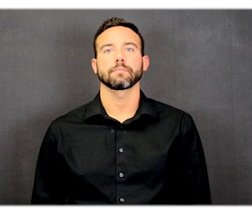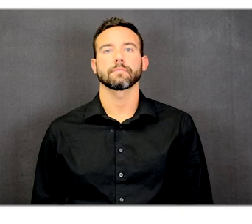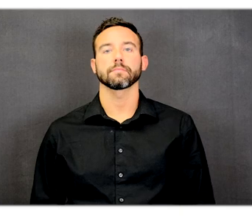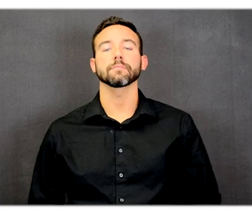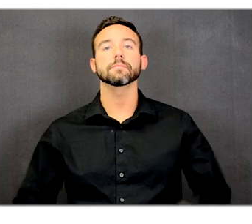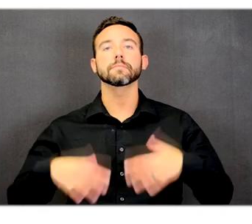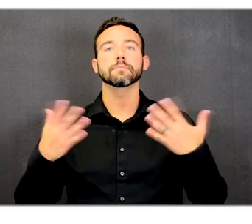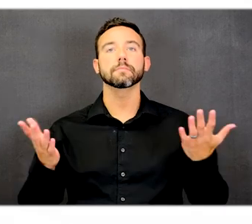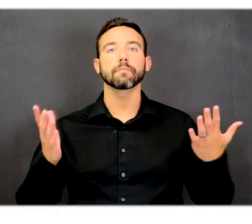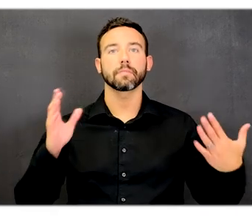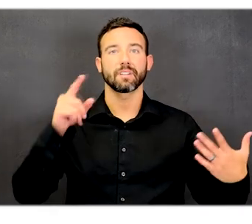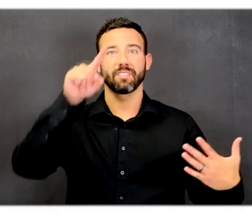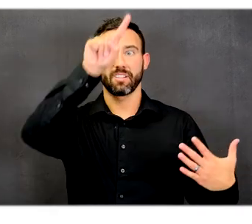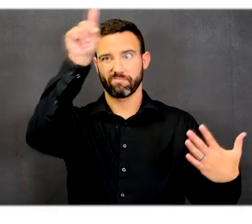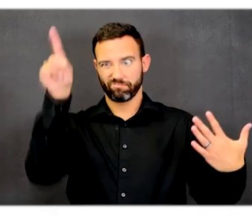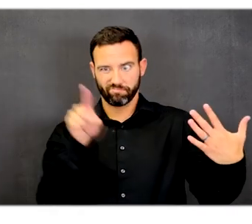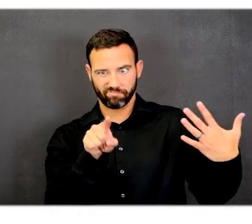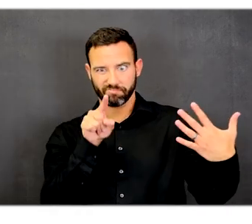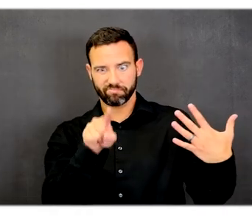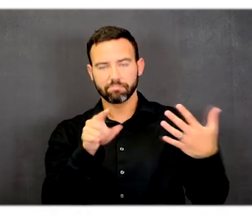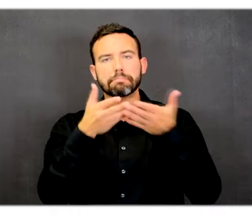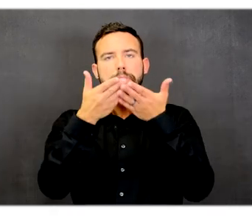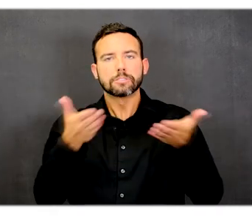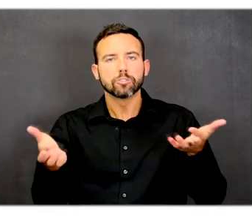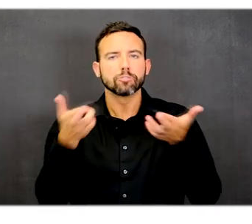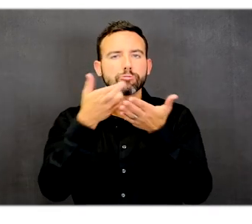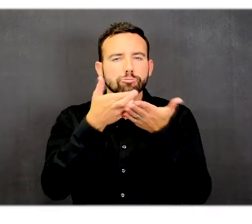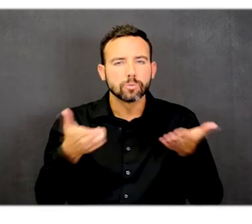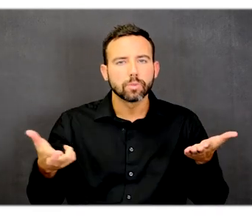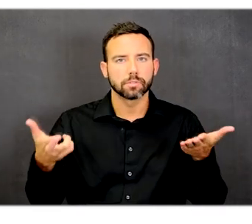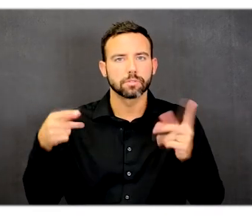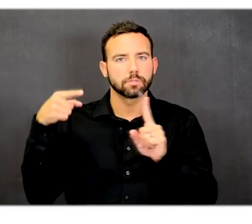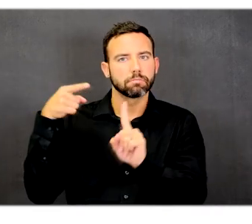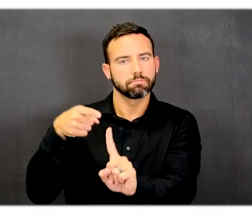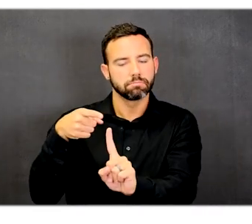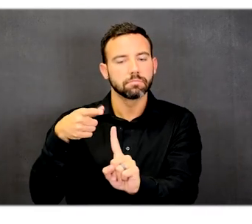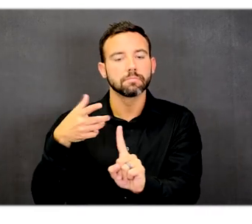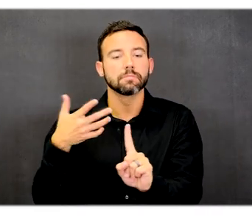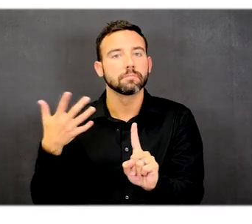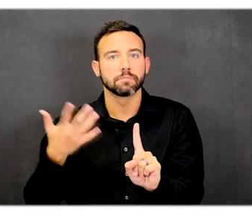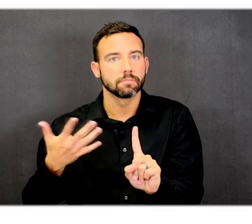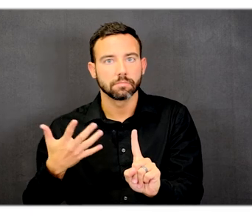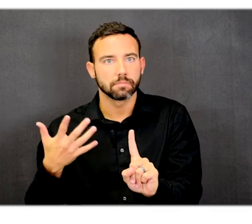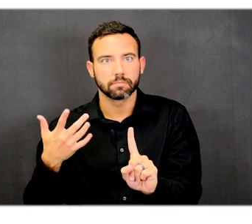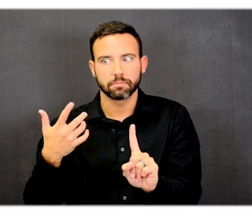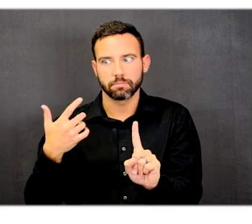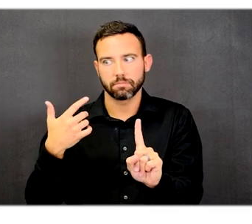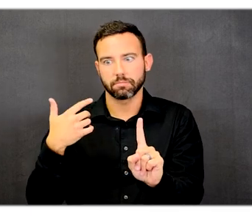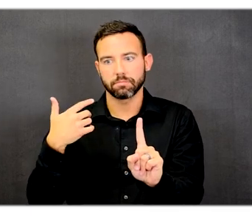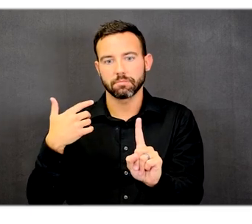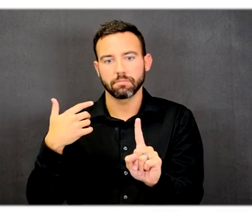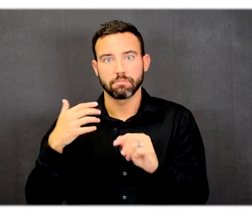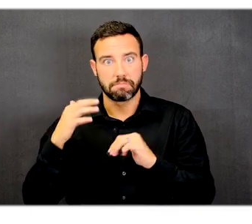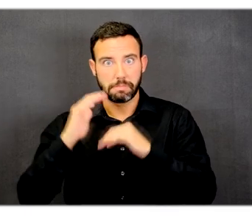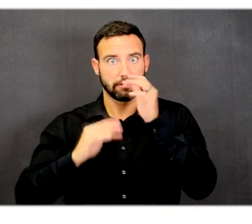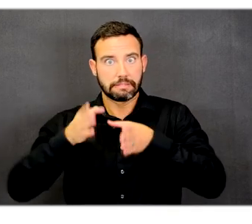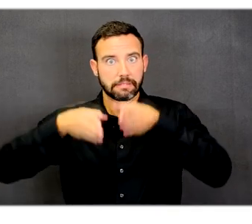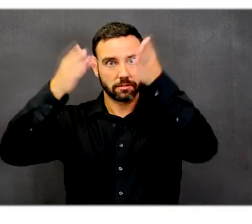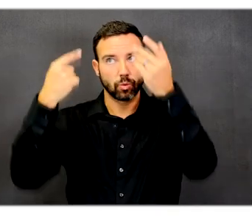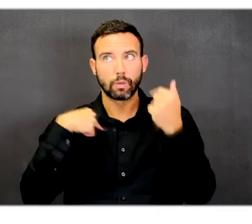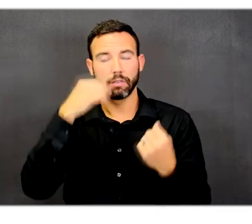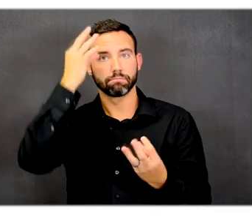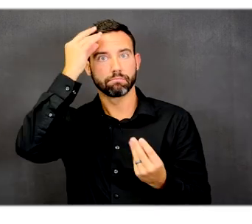In the six o'clock position is Materials and Resources, which focuses on, did we look at how we can recycle?